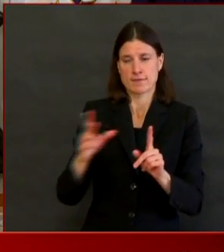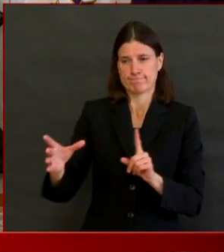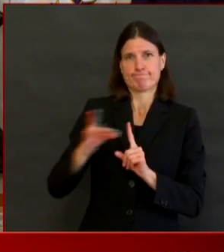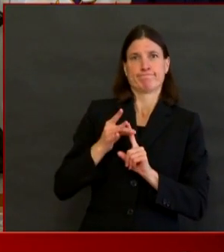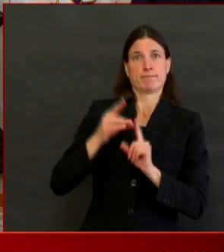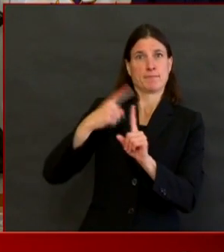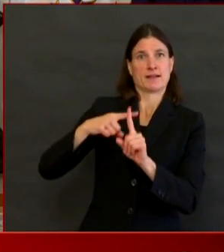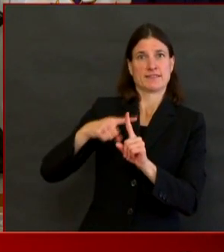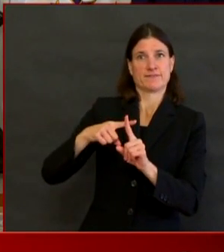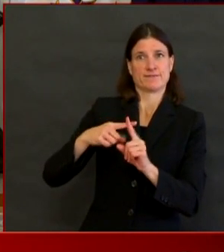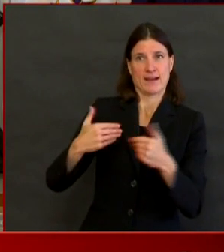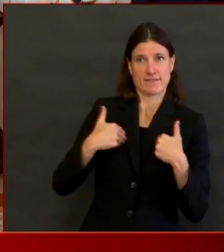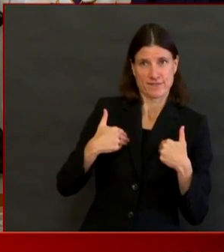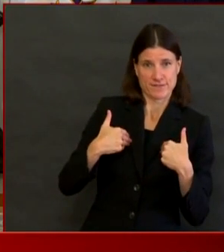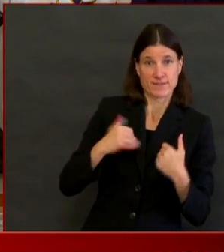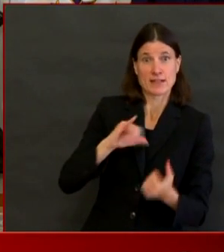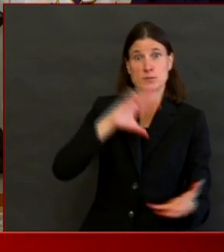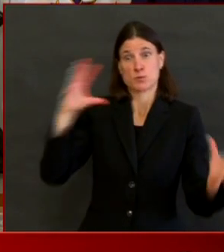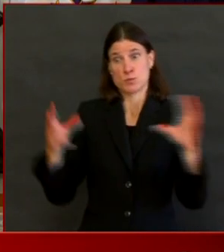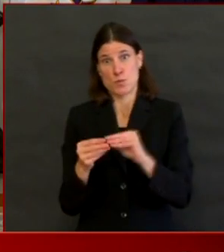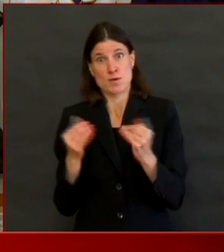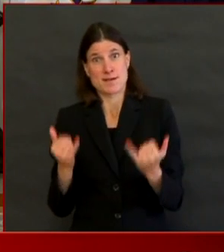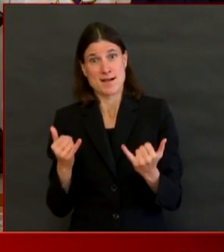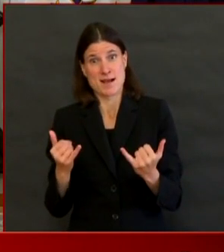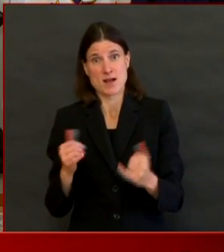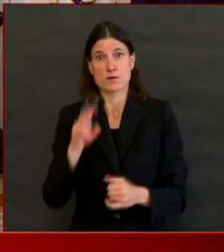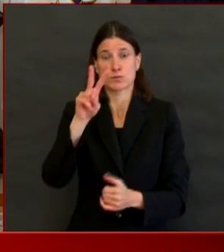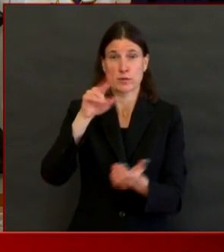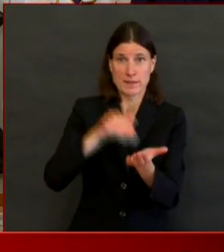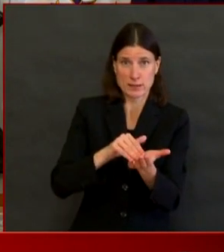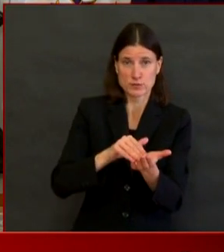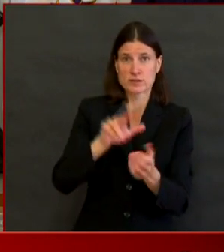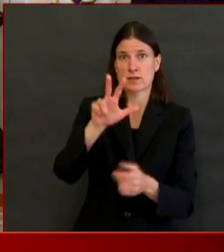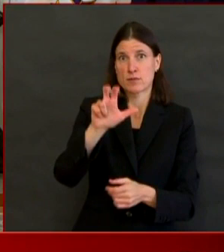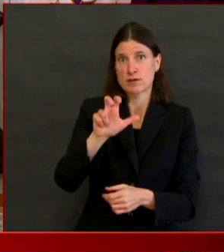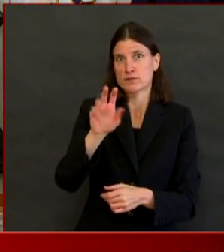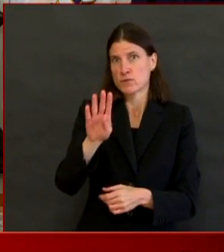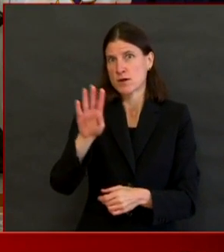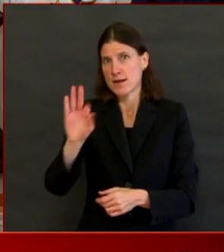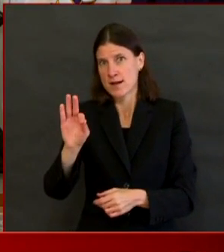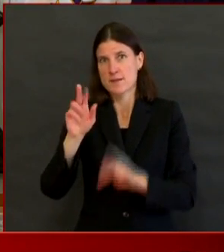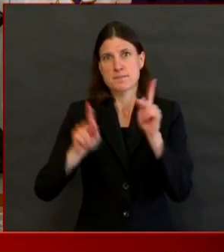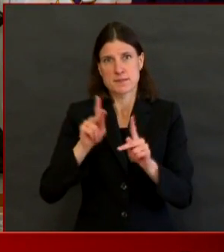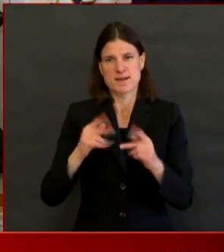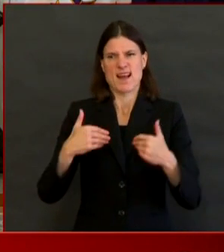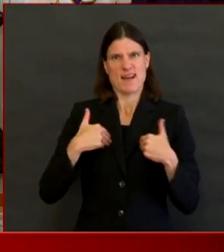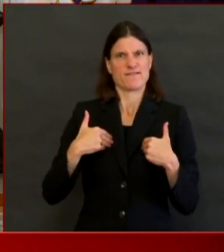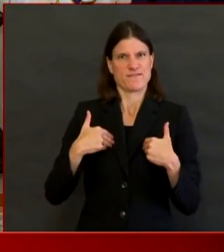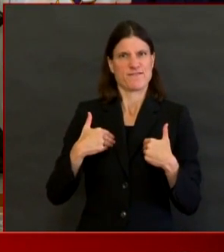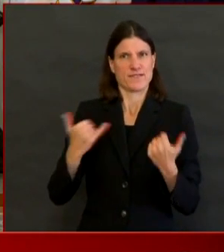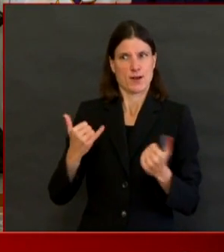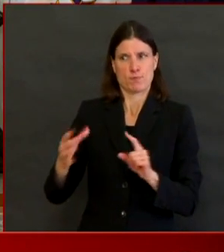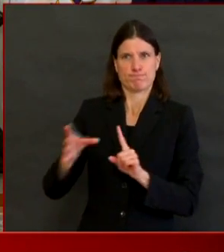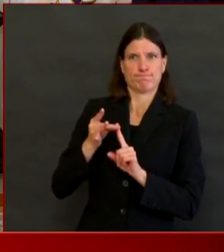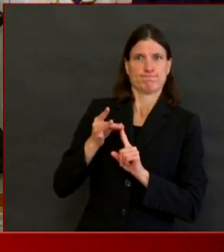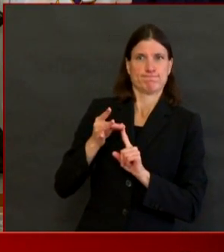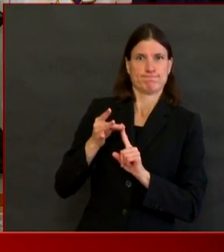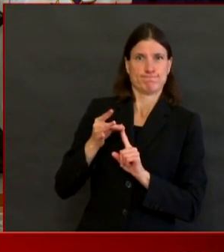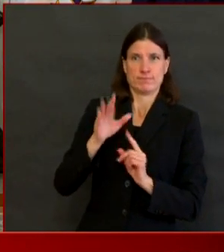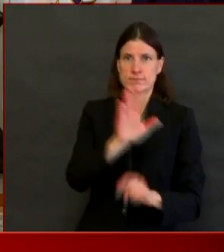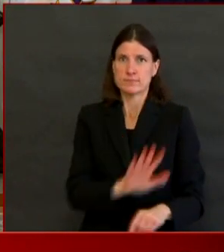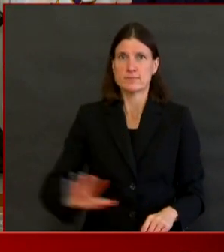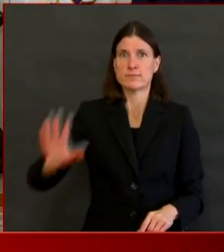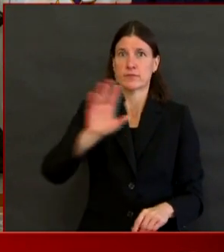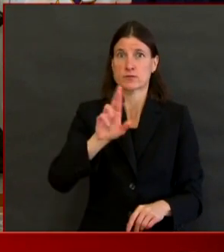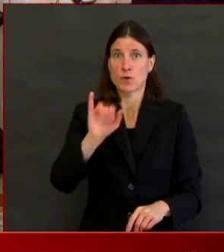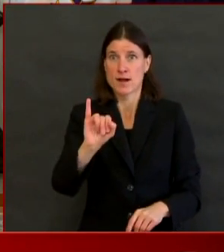,349. That means we are continuing to advance our approach that the